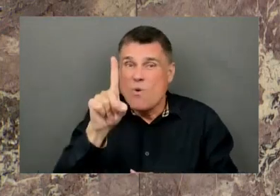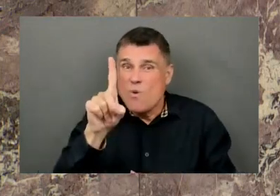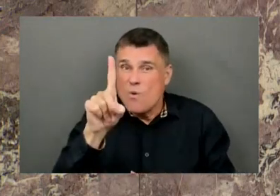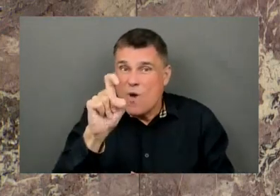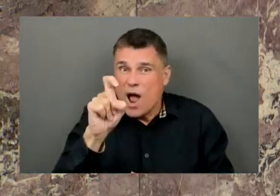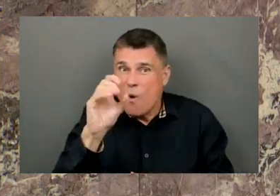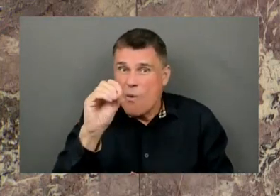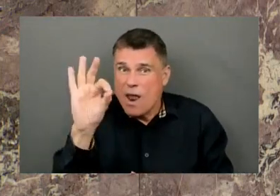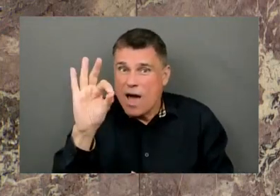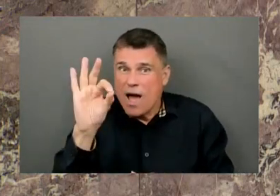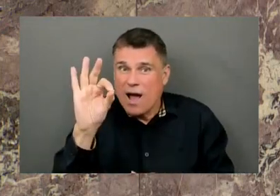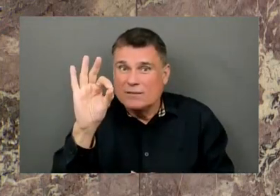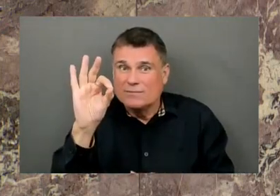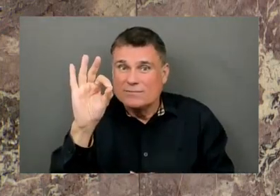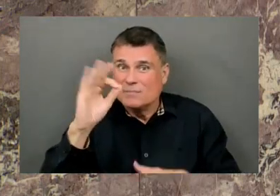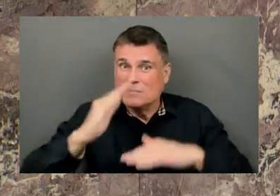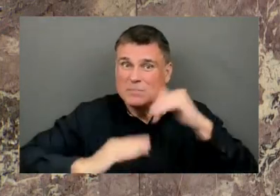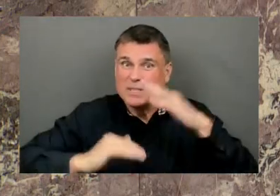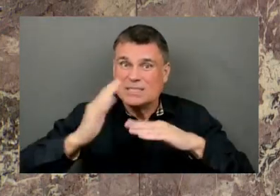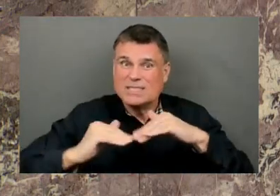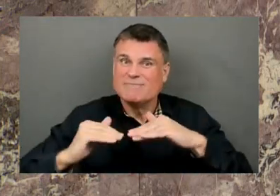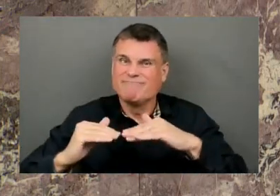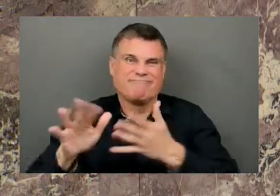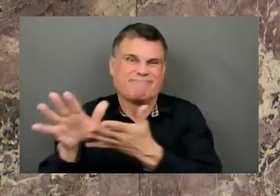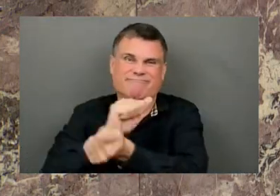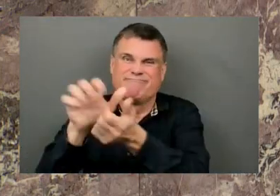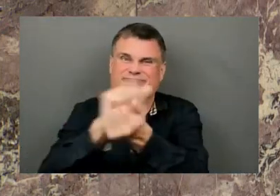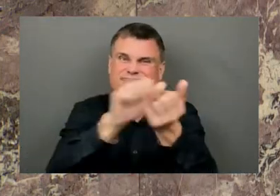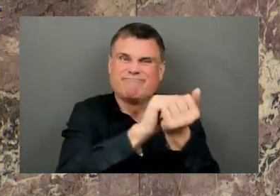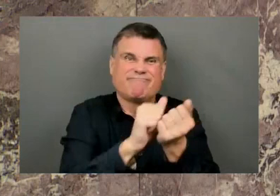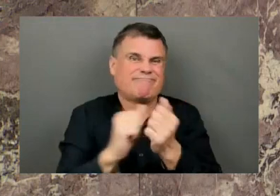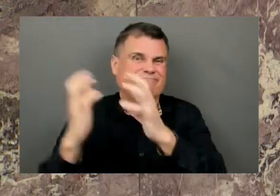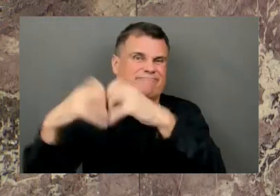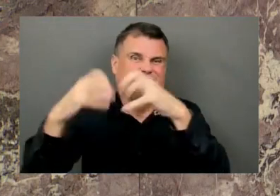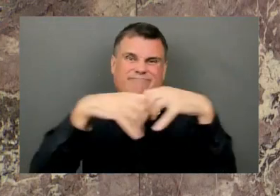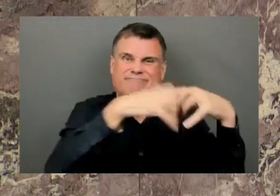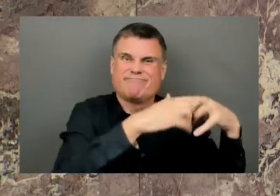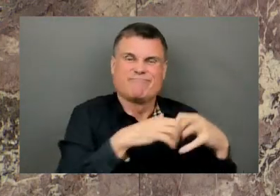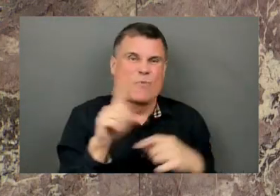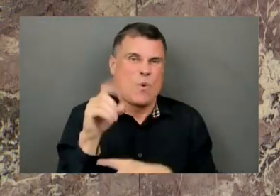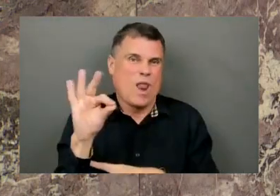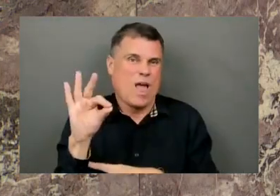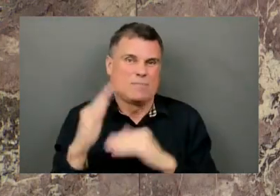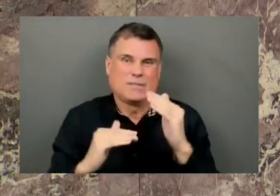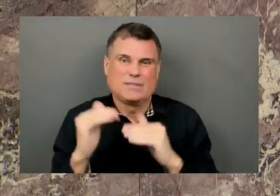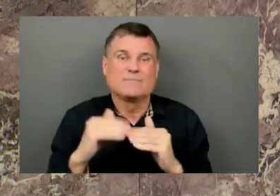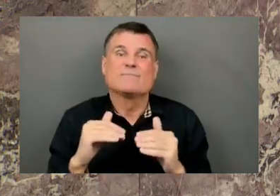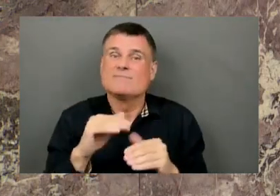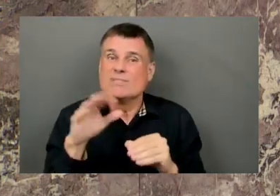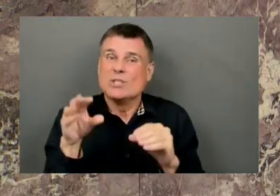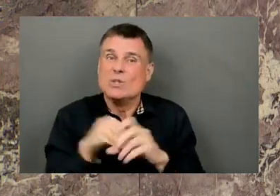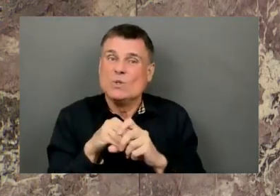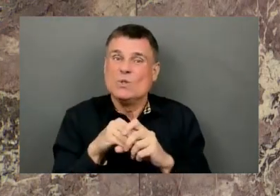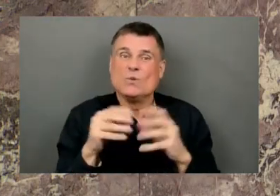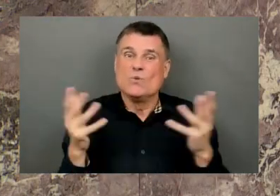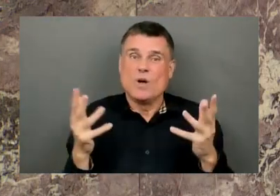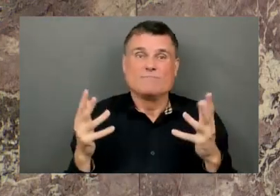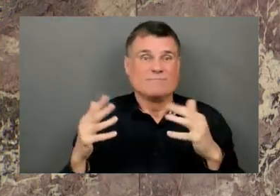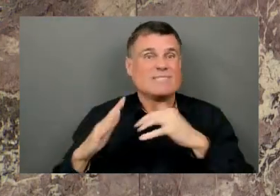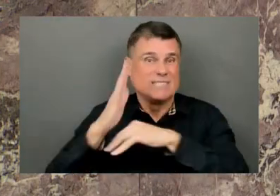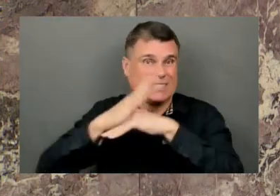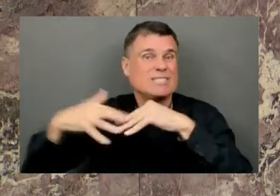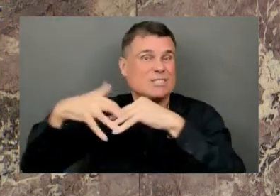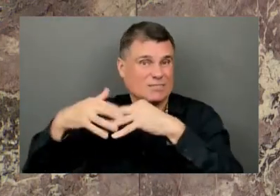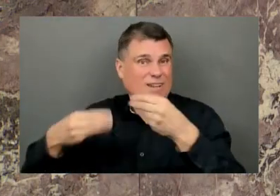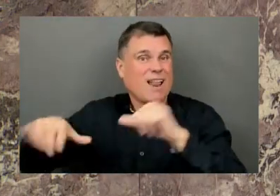Shuswap Lake Band. When wildfires threatened Shuswap this past summer, Matt and Craig took immediate action. Having 15